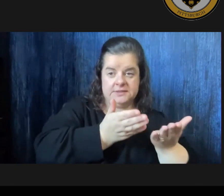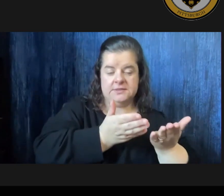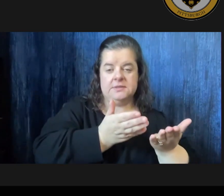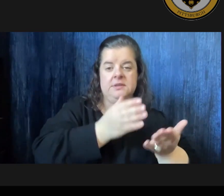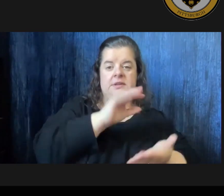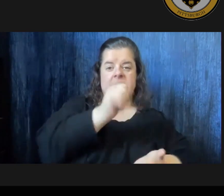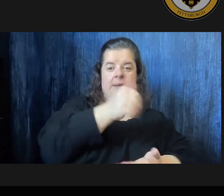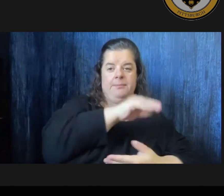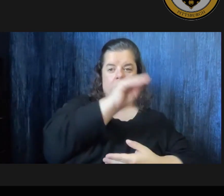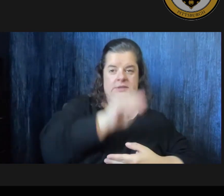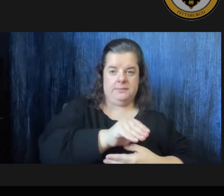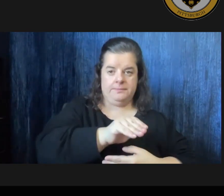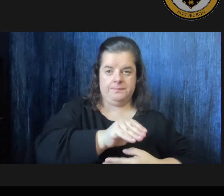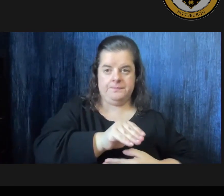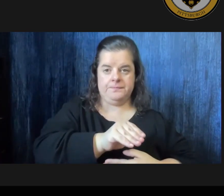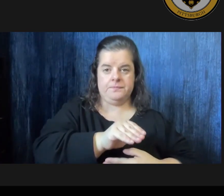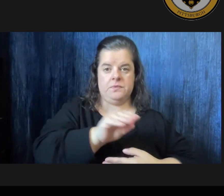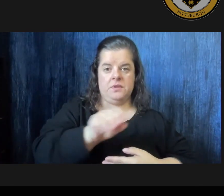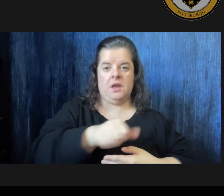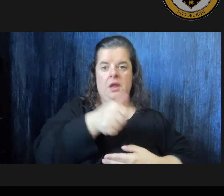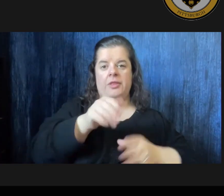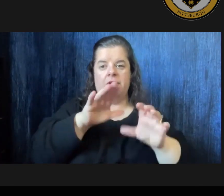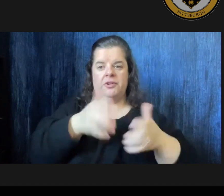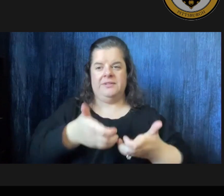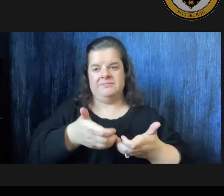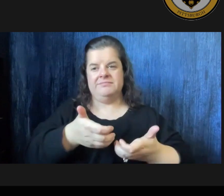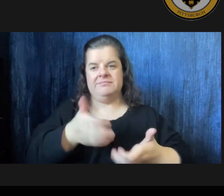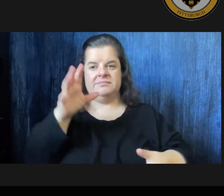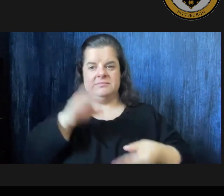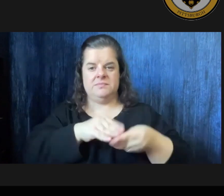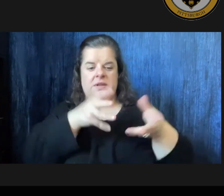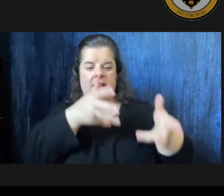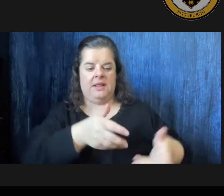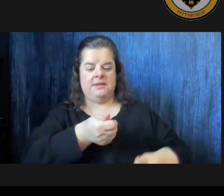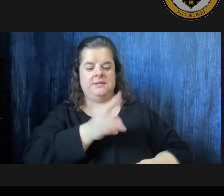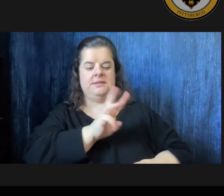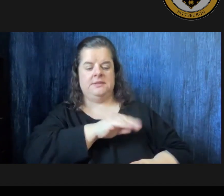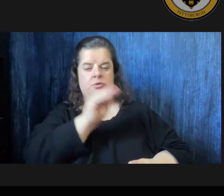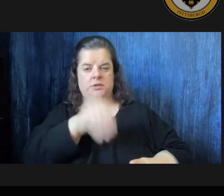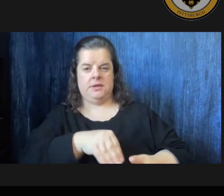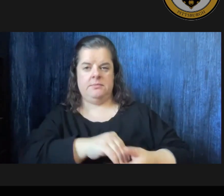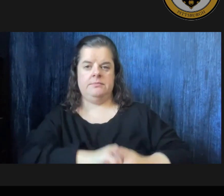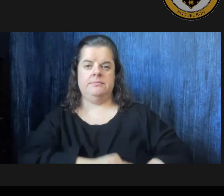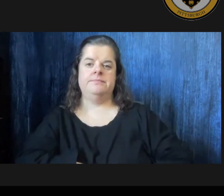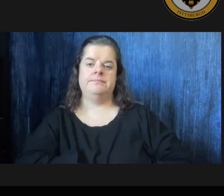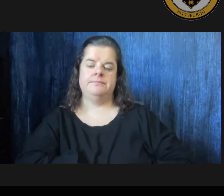10 percent and all the other categories make up the remaining 16 percent of the operating budget